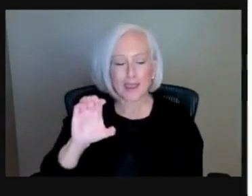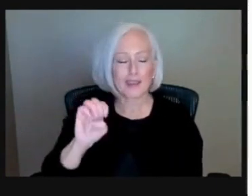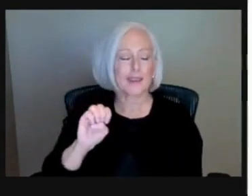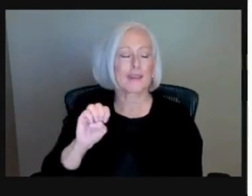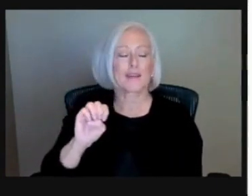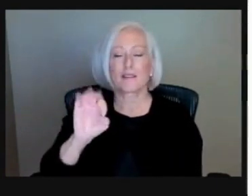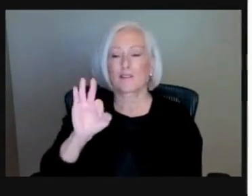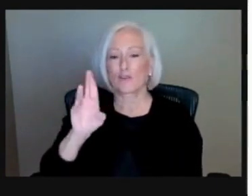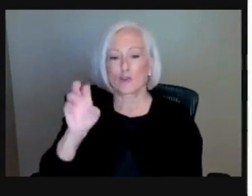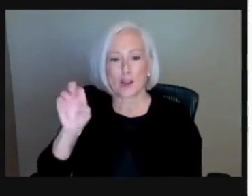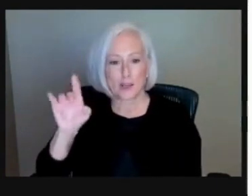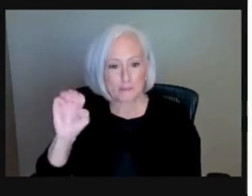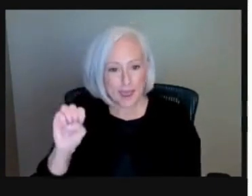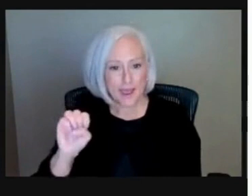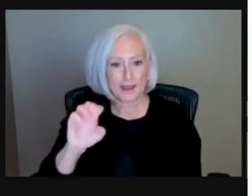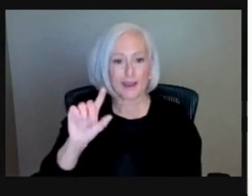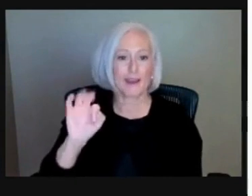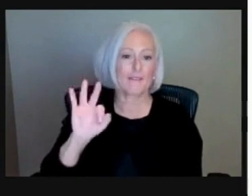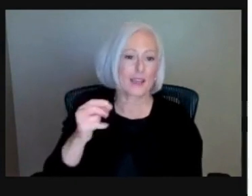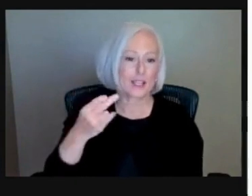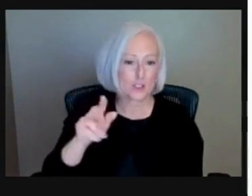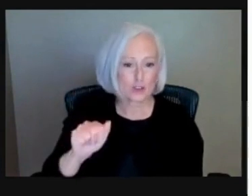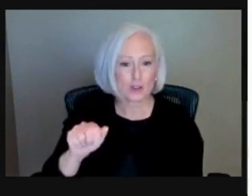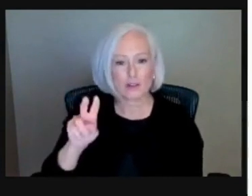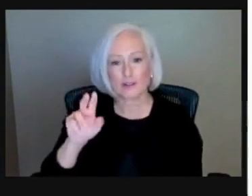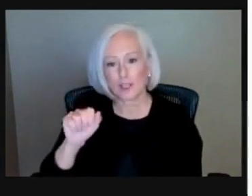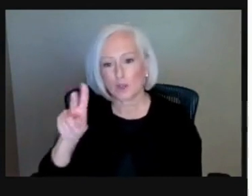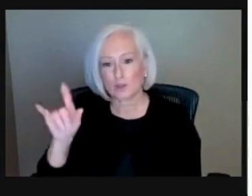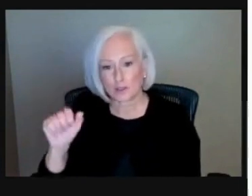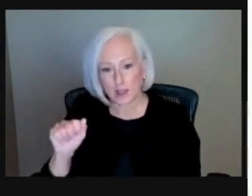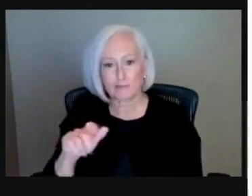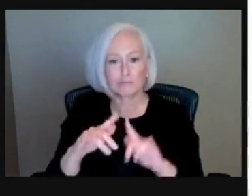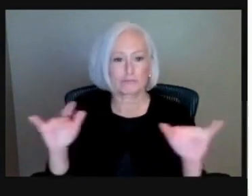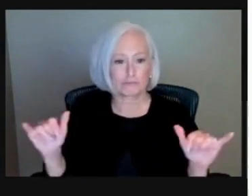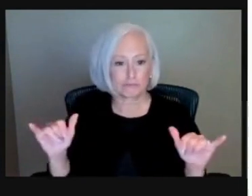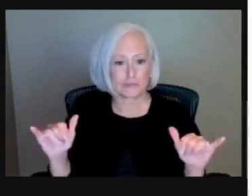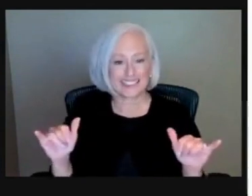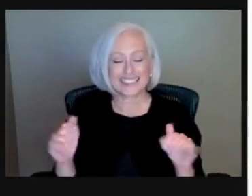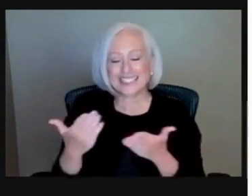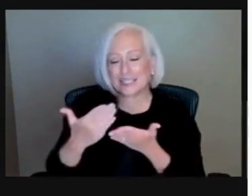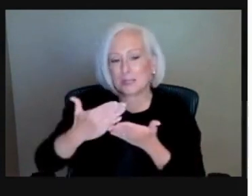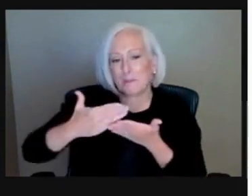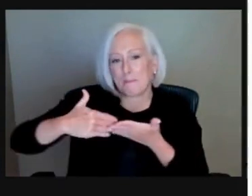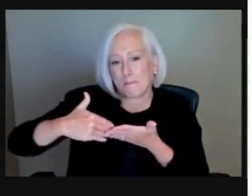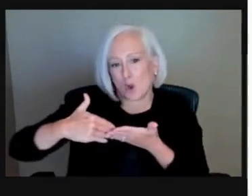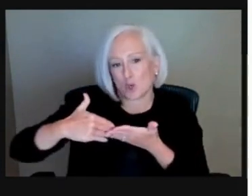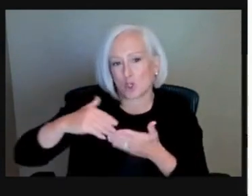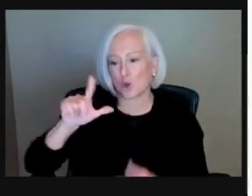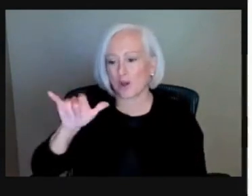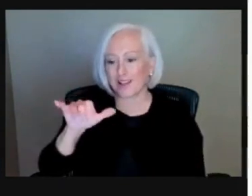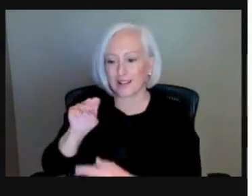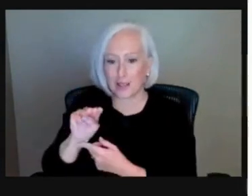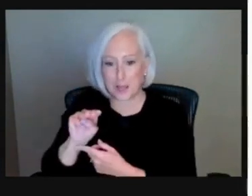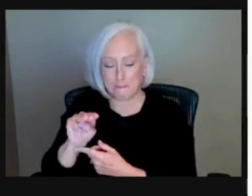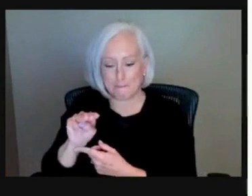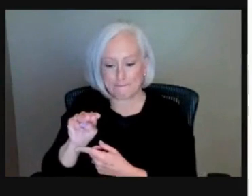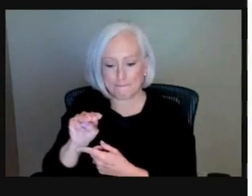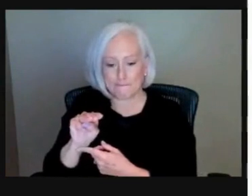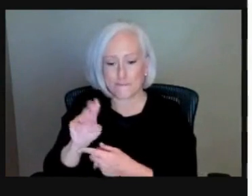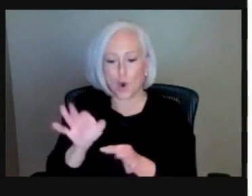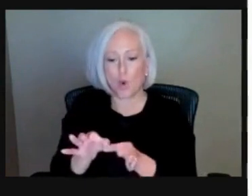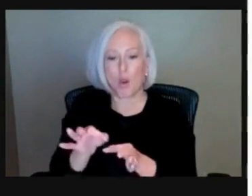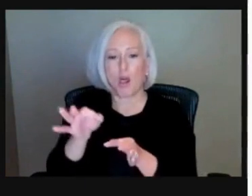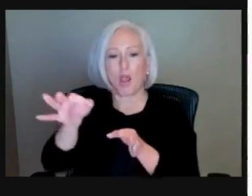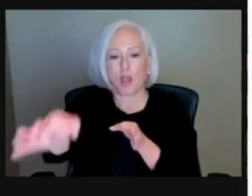because we had a mortgage insurance is a partial claim or also known as a deferral. So